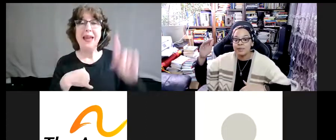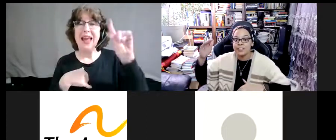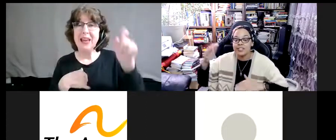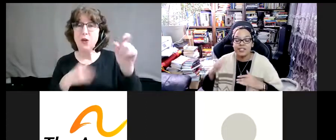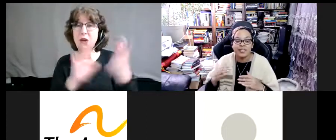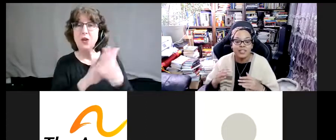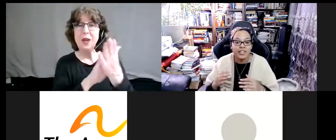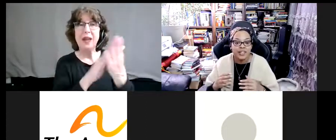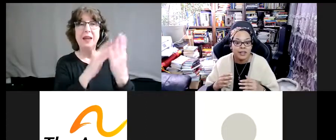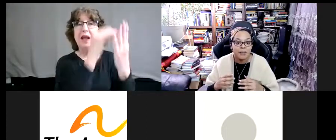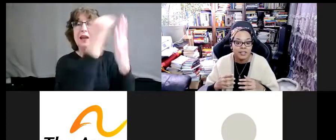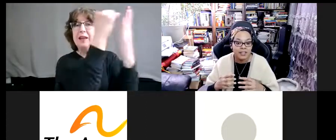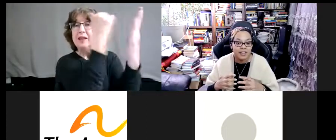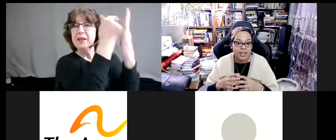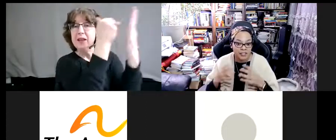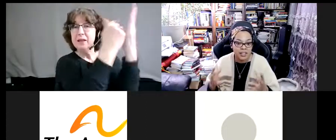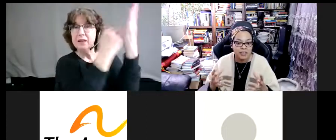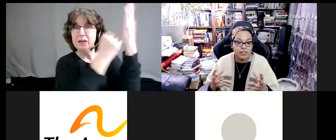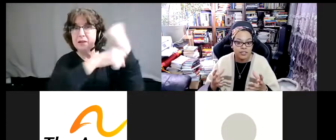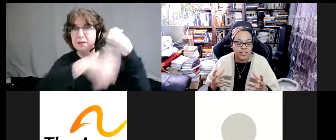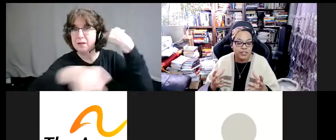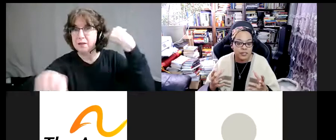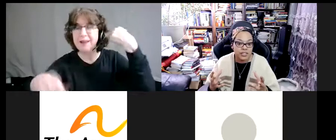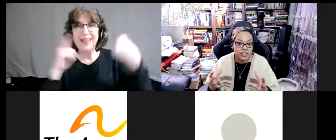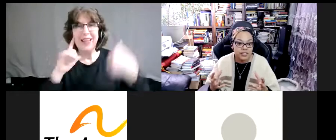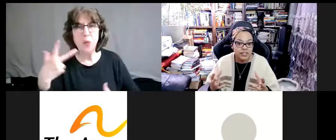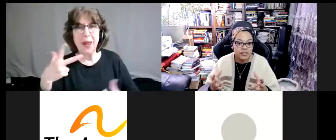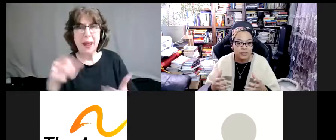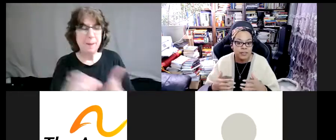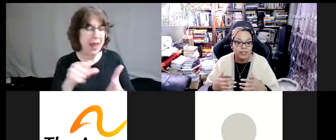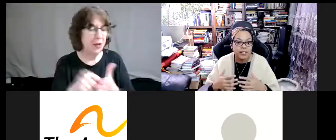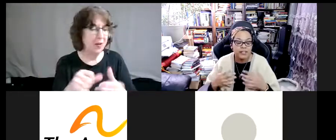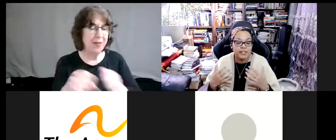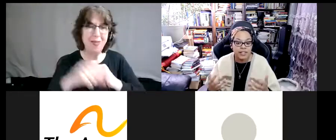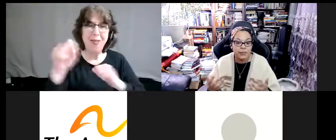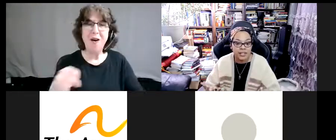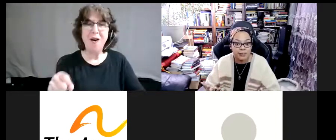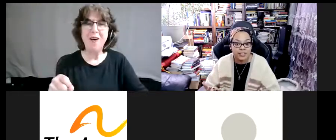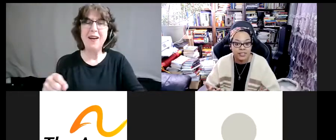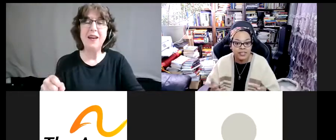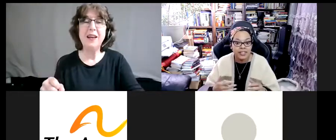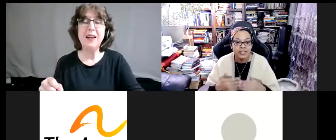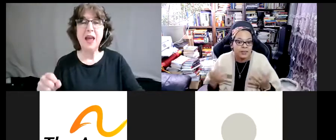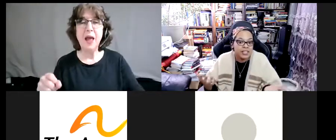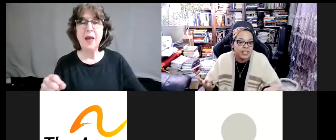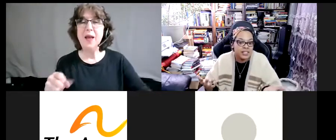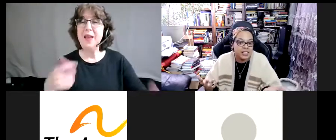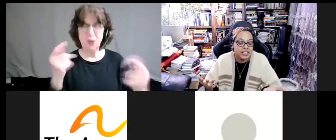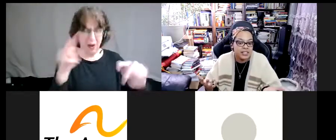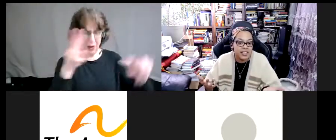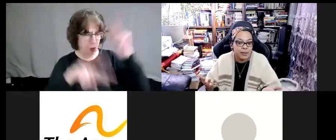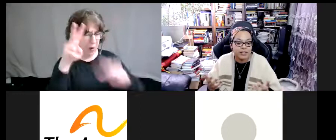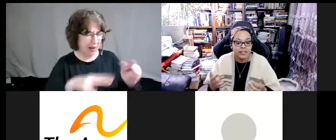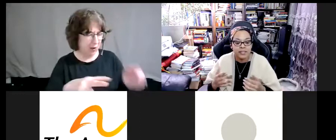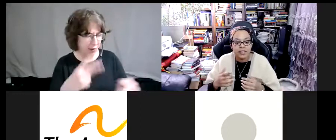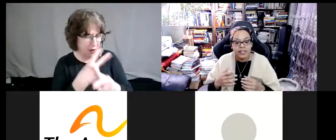like three pages long. Um, but even out of those diagnoses of, of trying to find why I'm sick, there really isn't